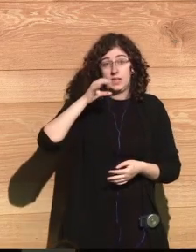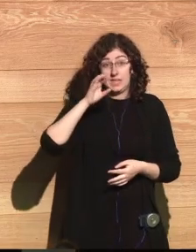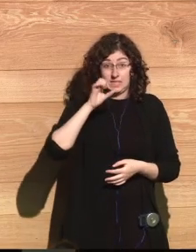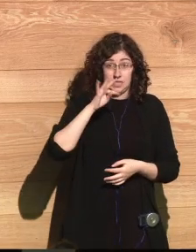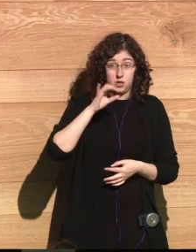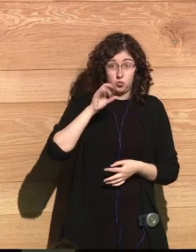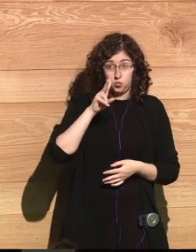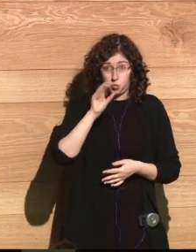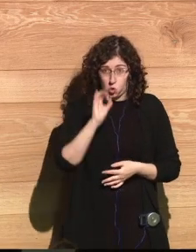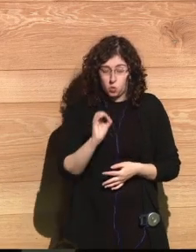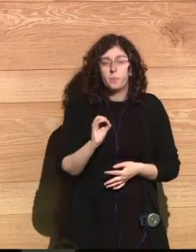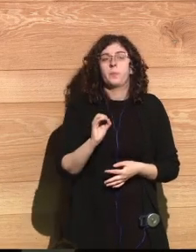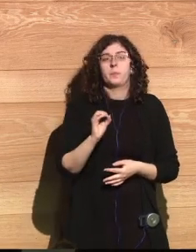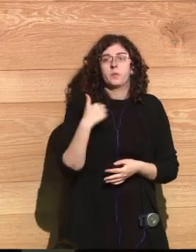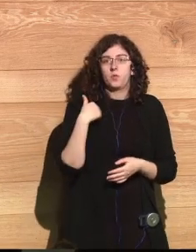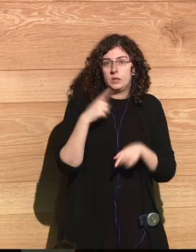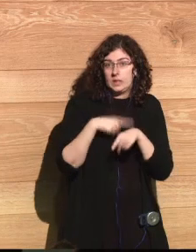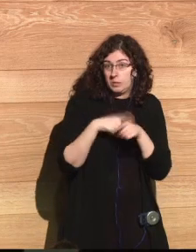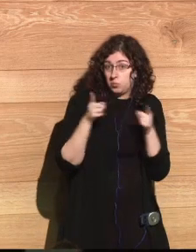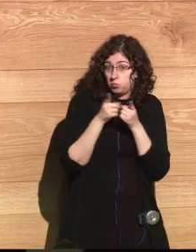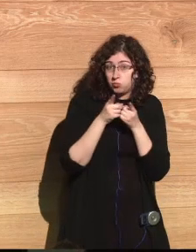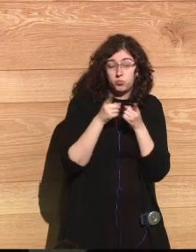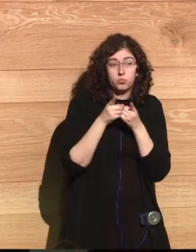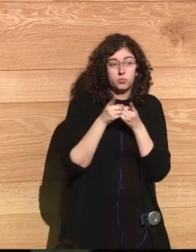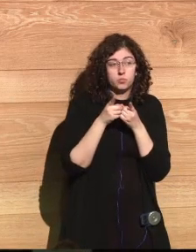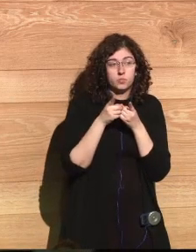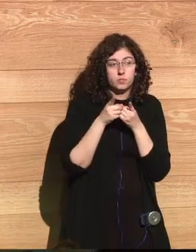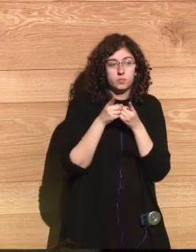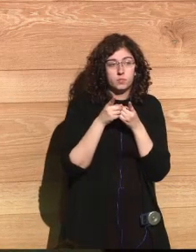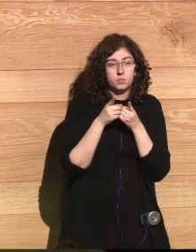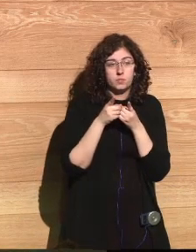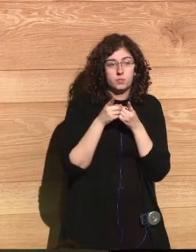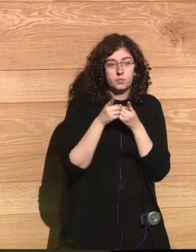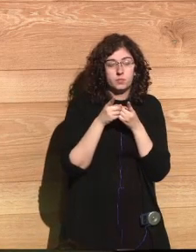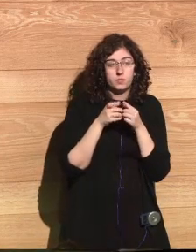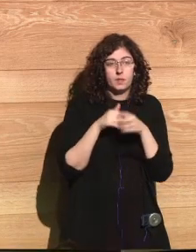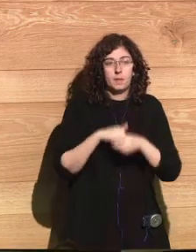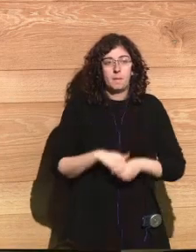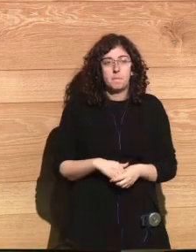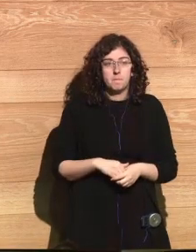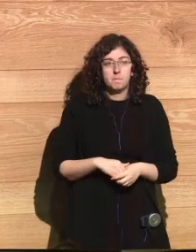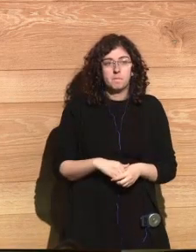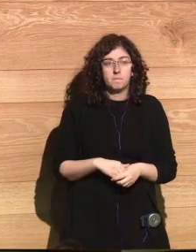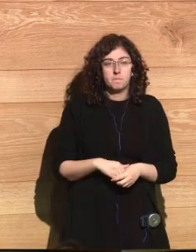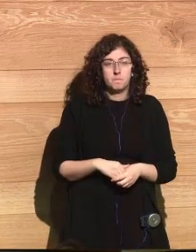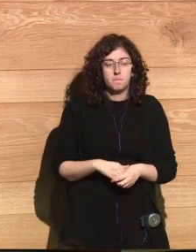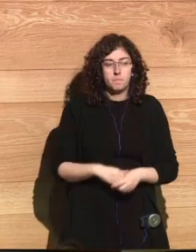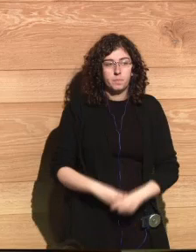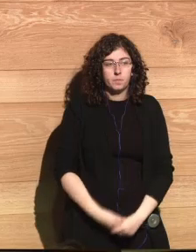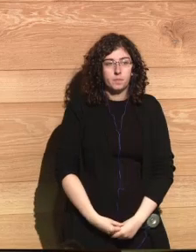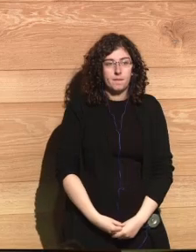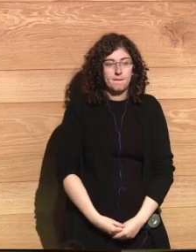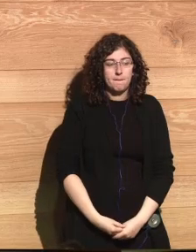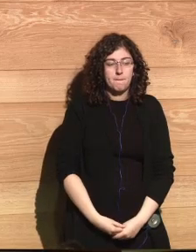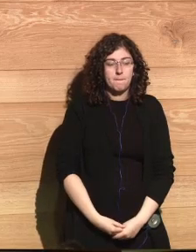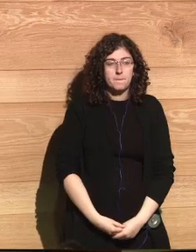Yeah, we have a little time for a little, we have a little time. Would you like to use your